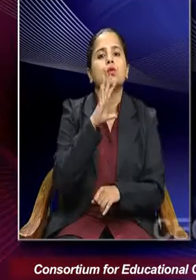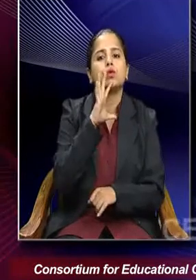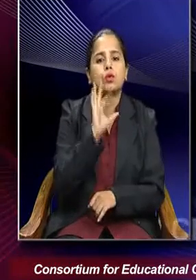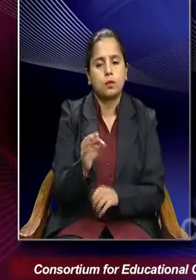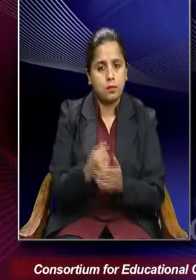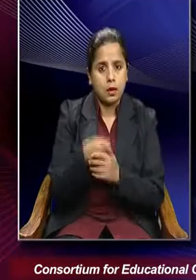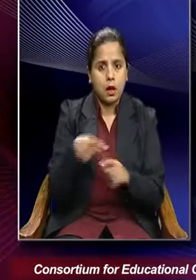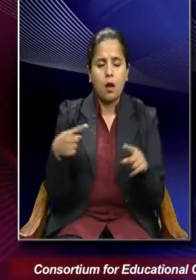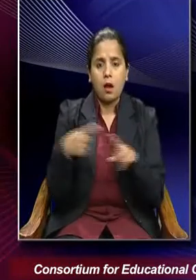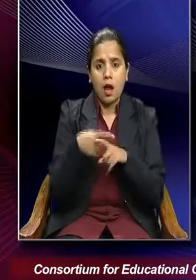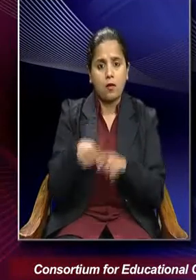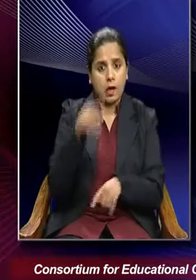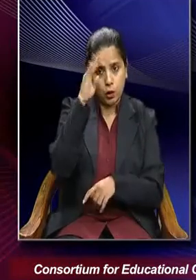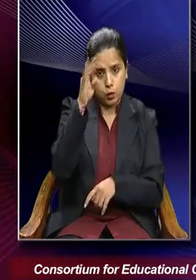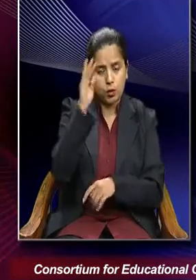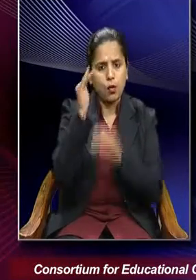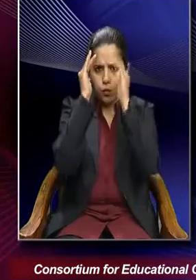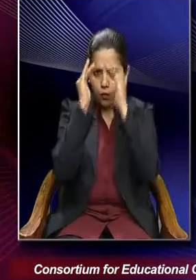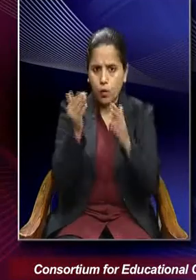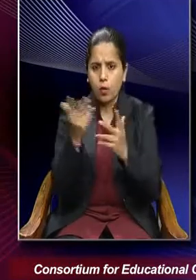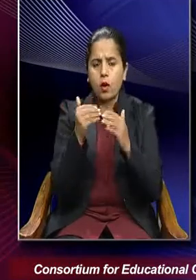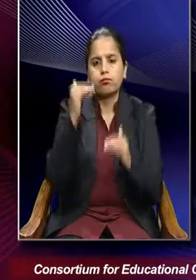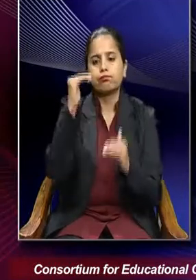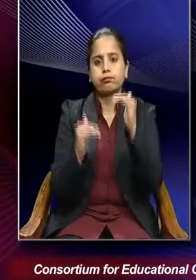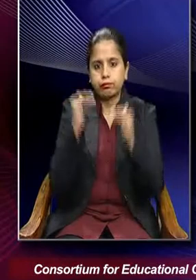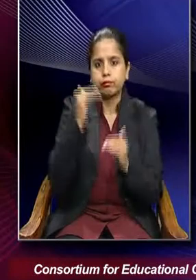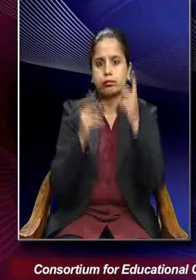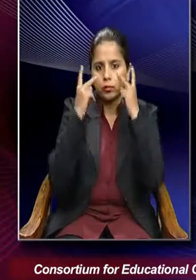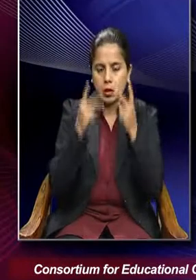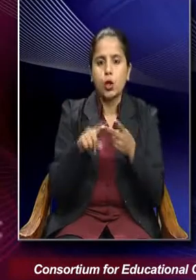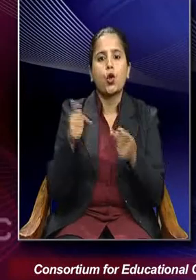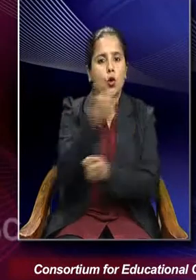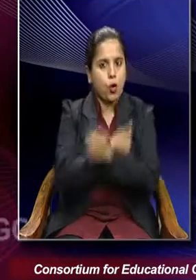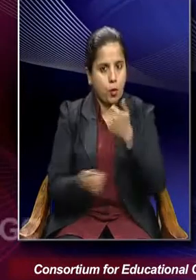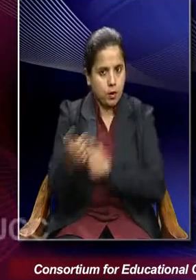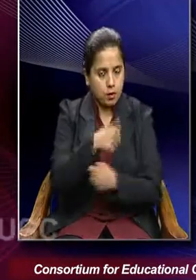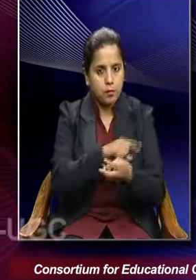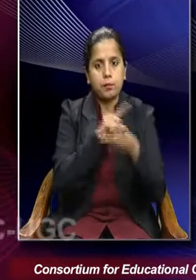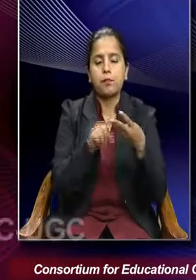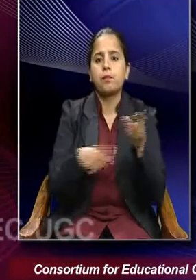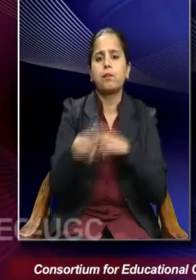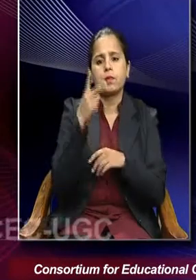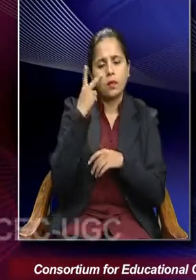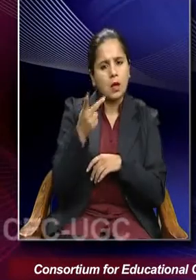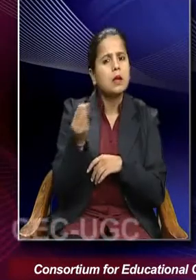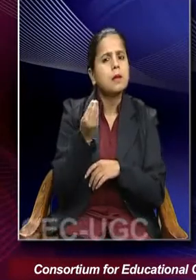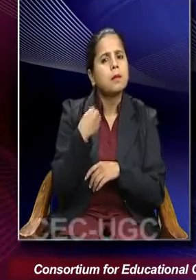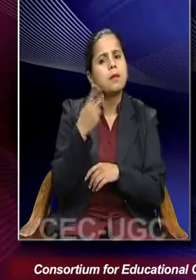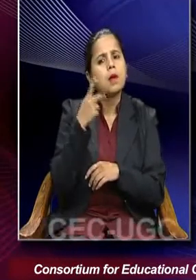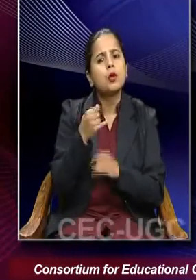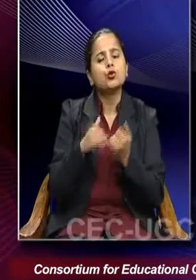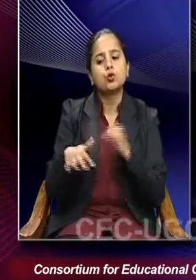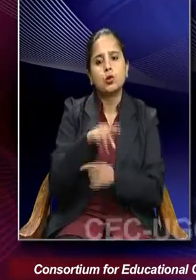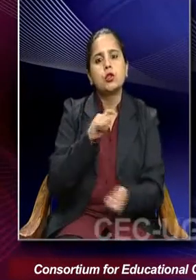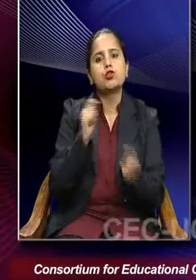conflict theories are focusing on inequality, competition and is kind of looking into social